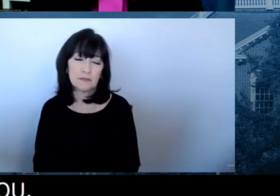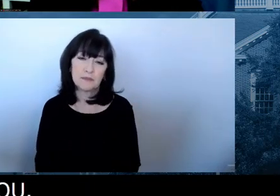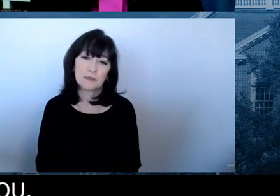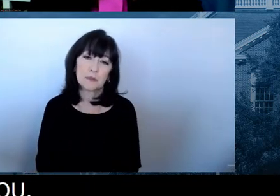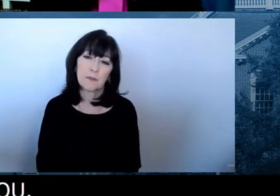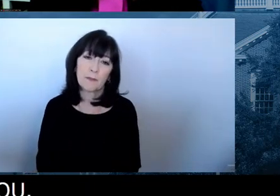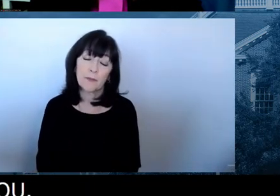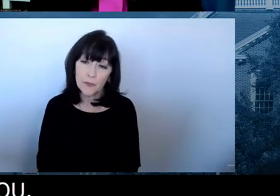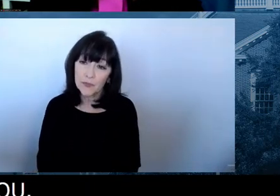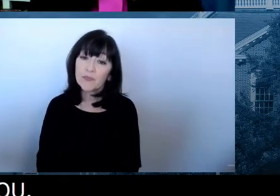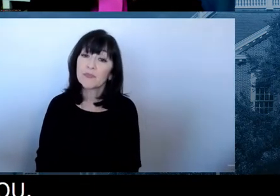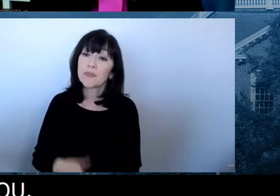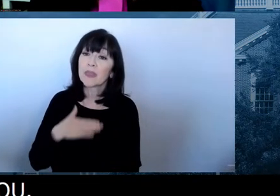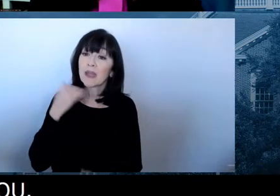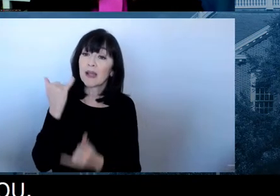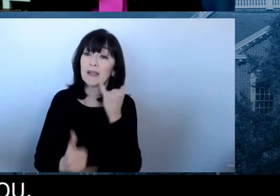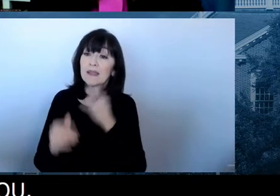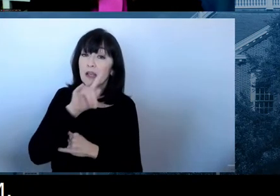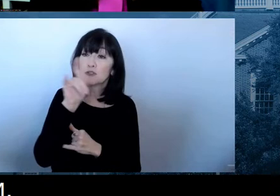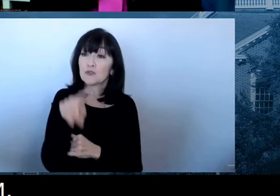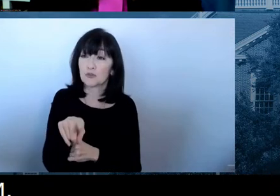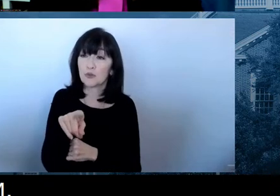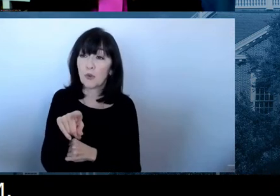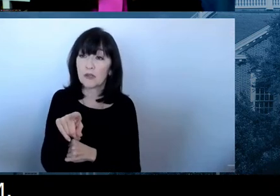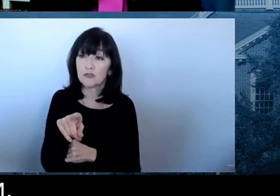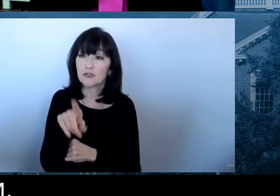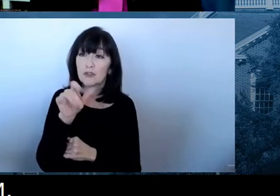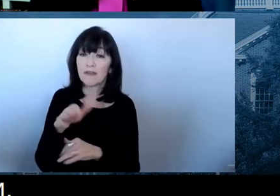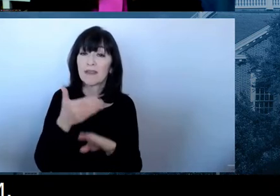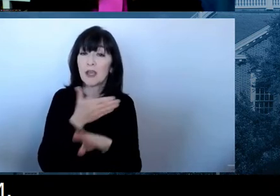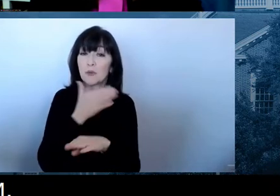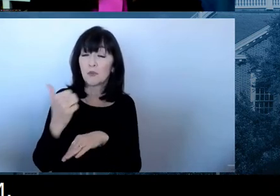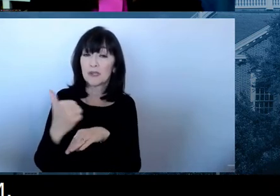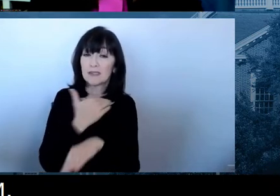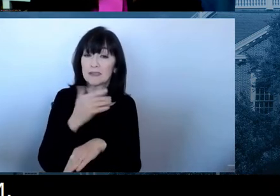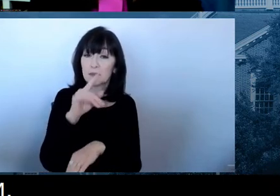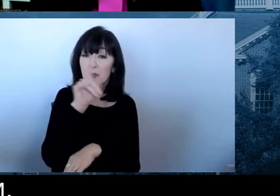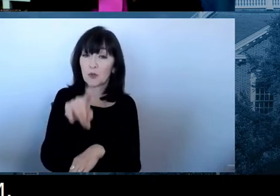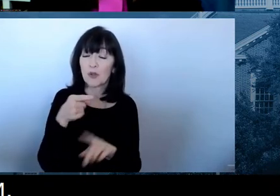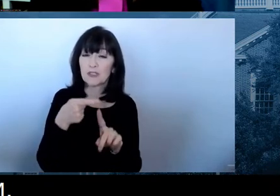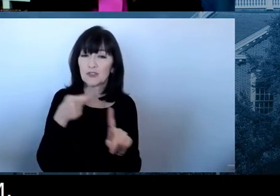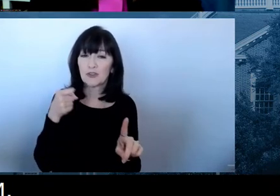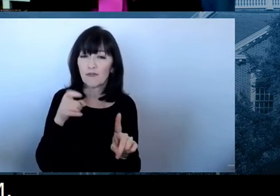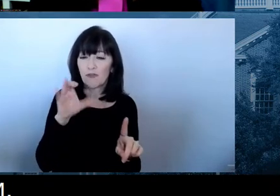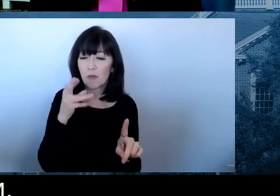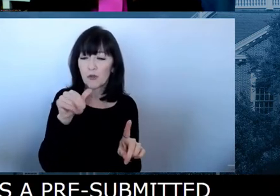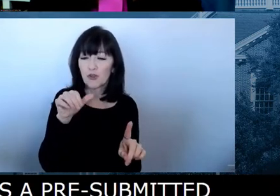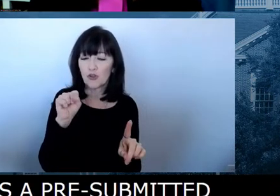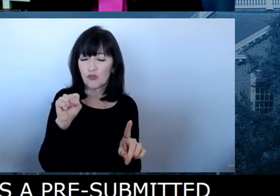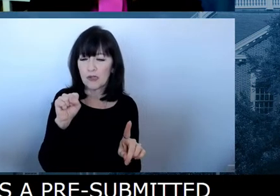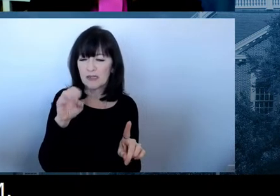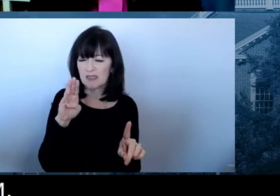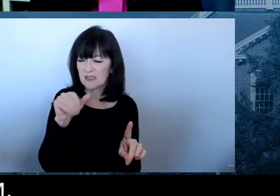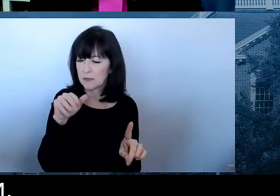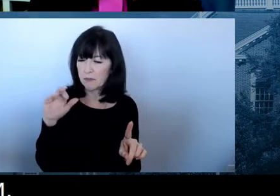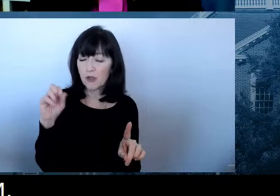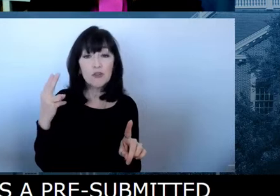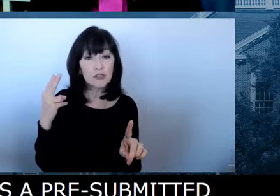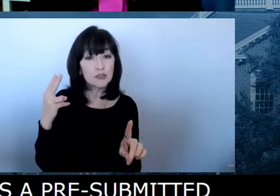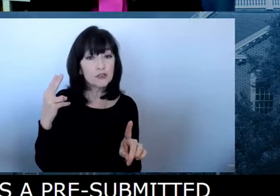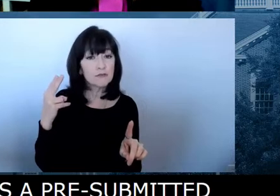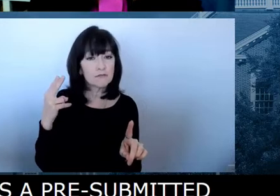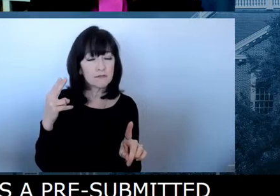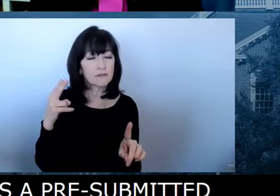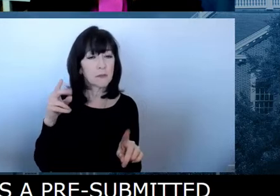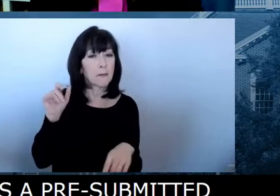All right. And our last question, uh, was a pre-submitted question from, uh, Chris Barish. And Governor, this is for